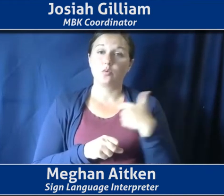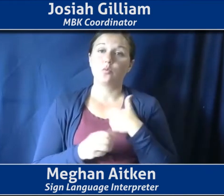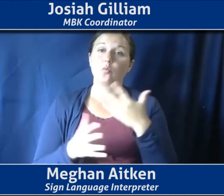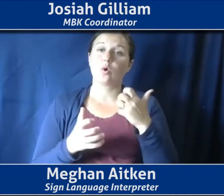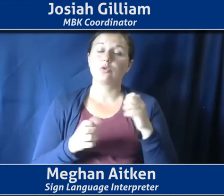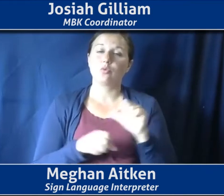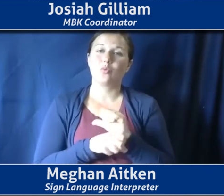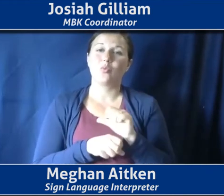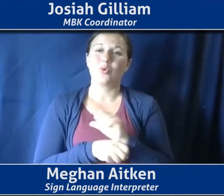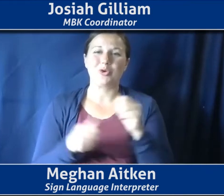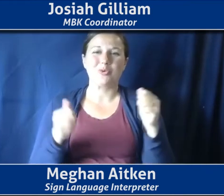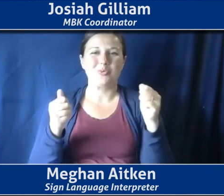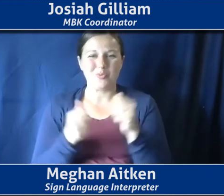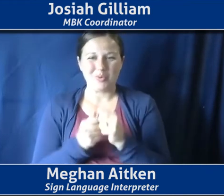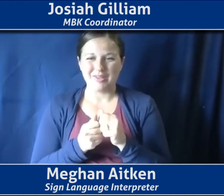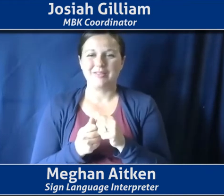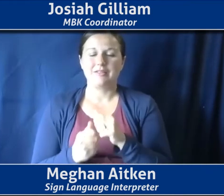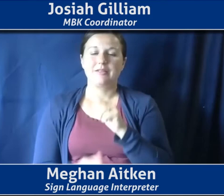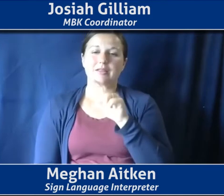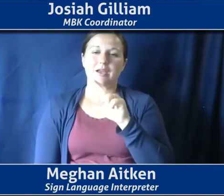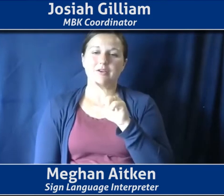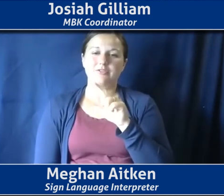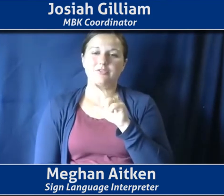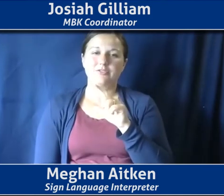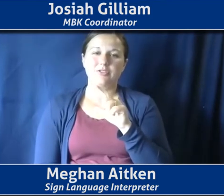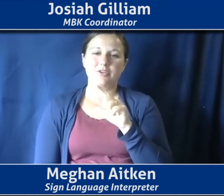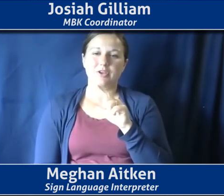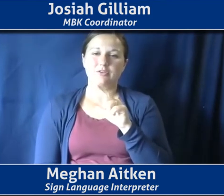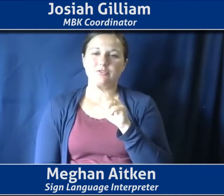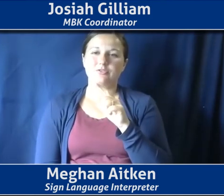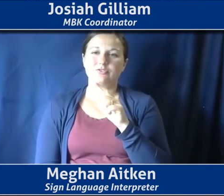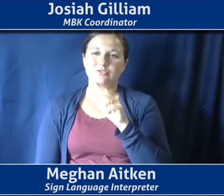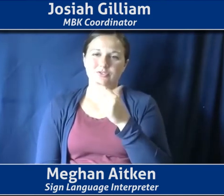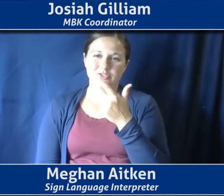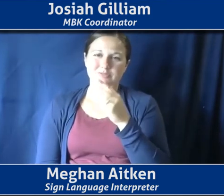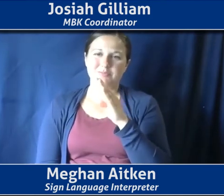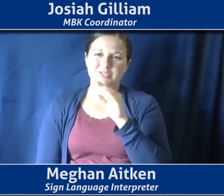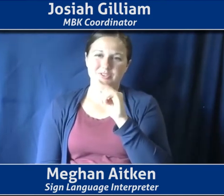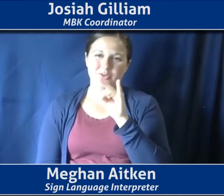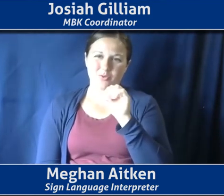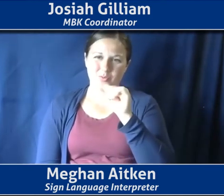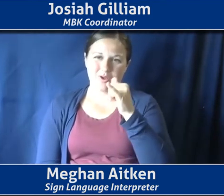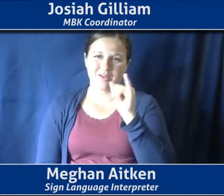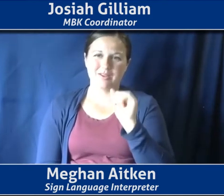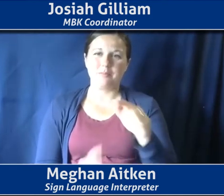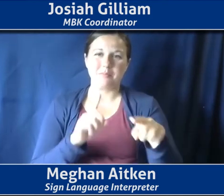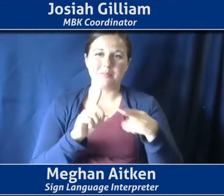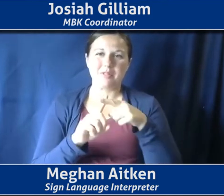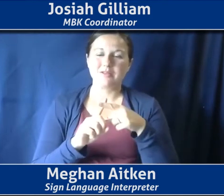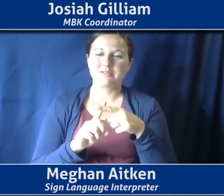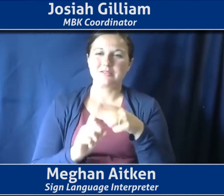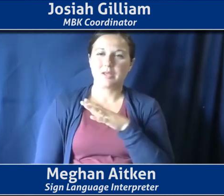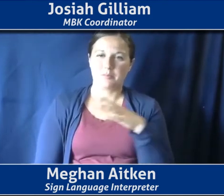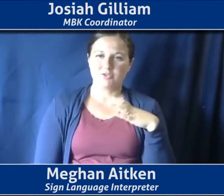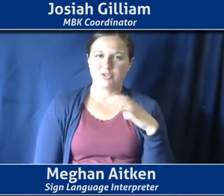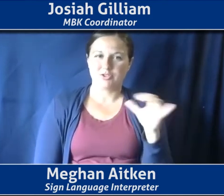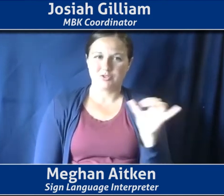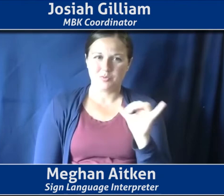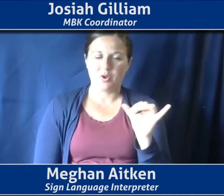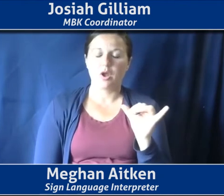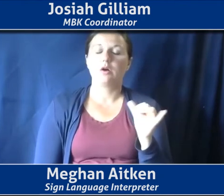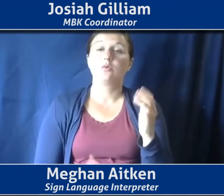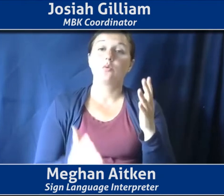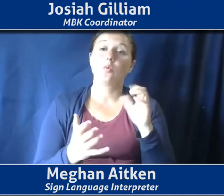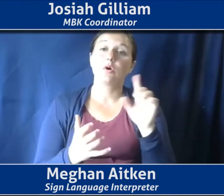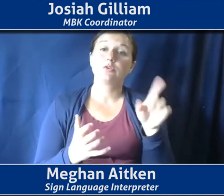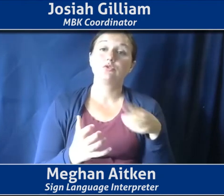commission, um, that we look at, at those identities, which are not reflected, um, that we look at races beyond black and white, which